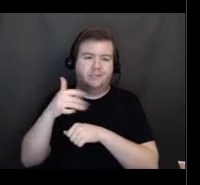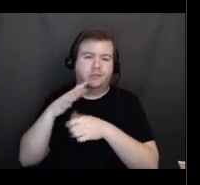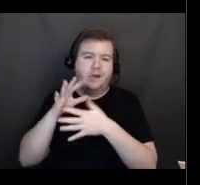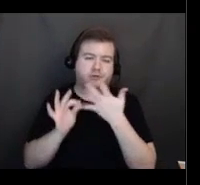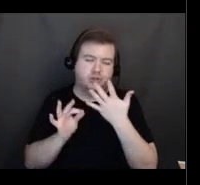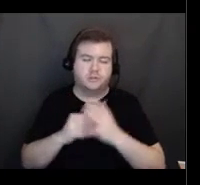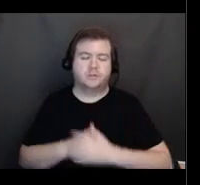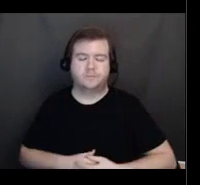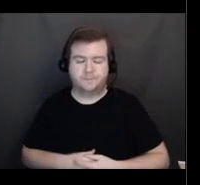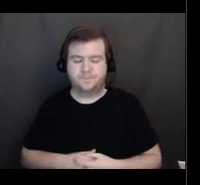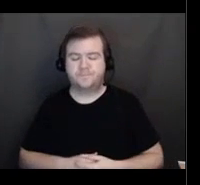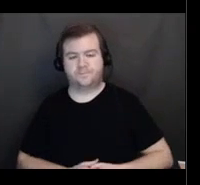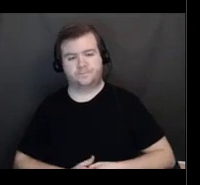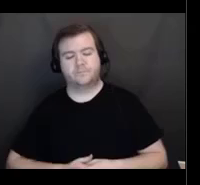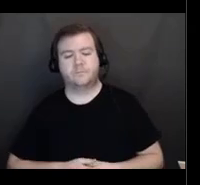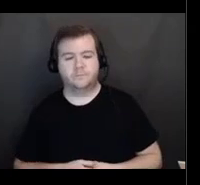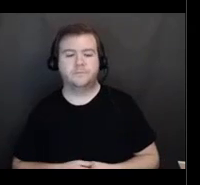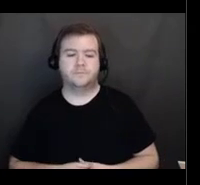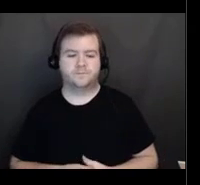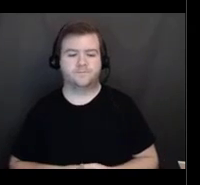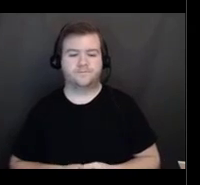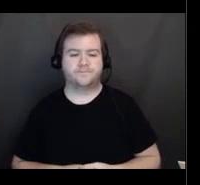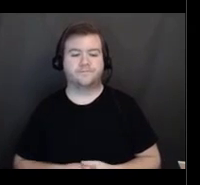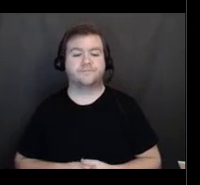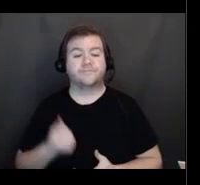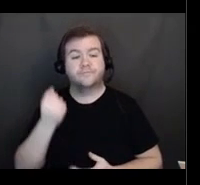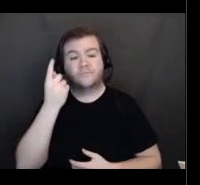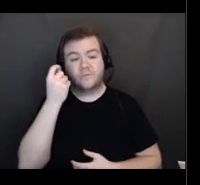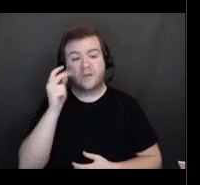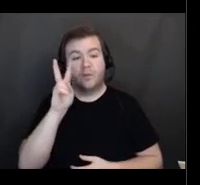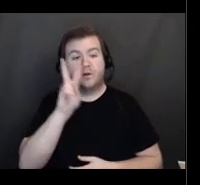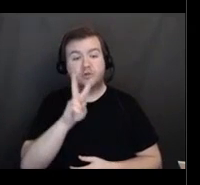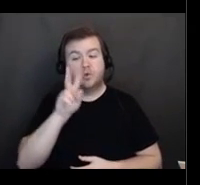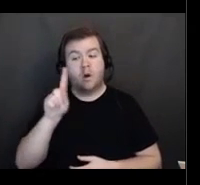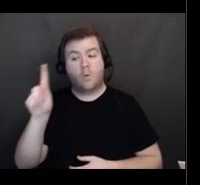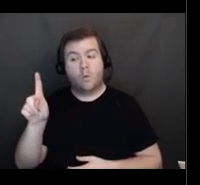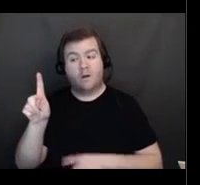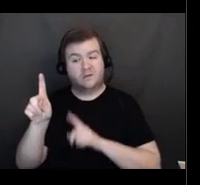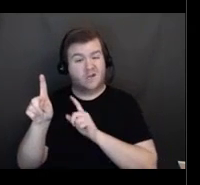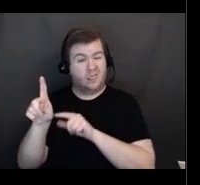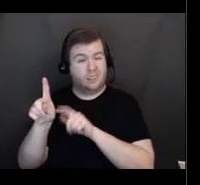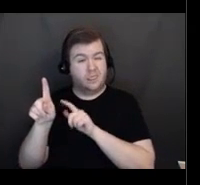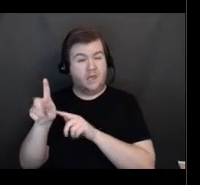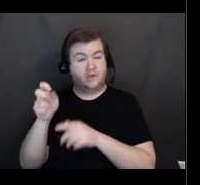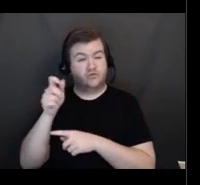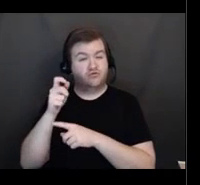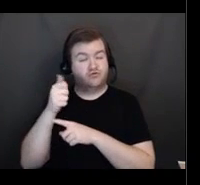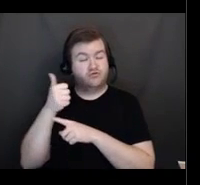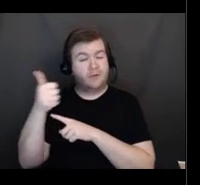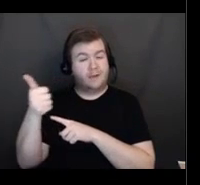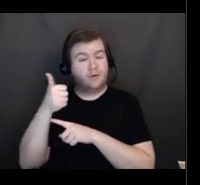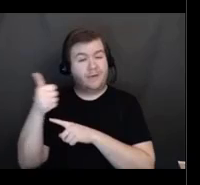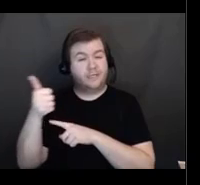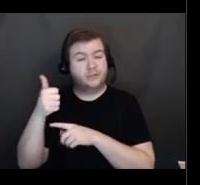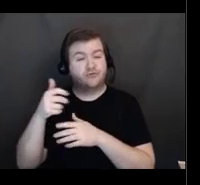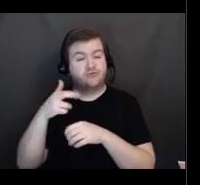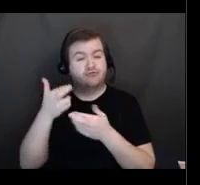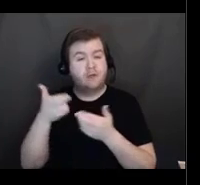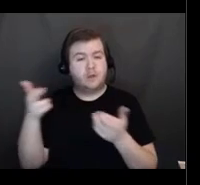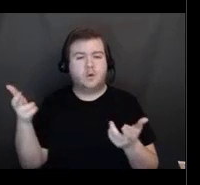transportation. So the 2-1-1 transportation resource is really where you're going to want to refer folks to.